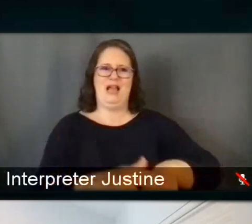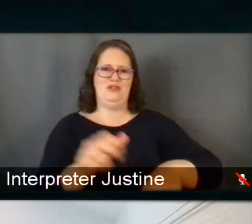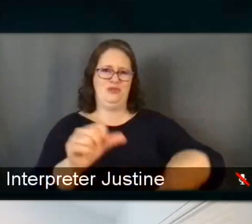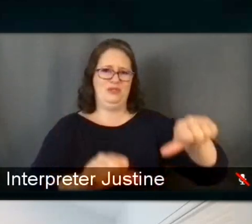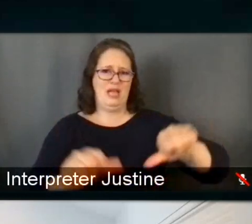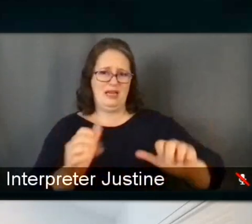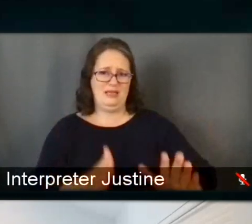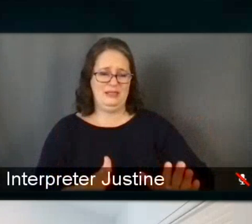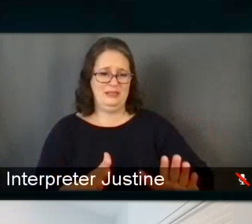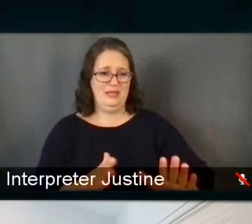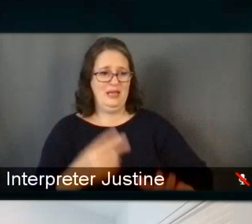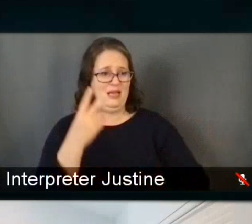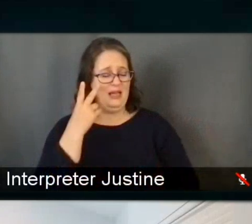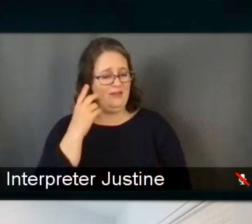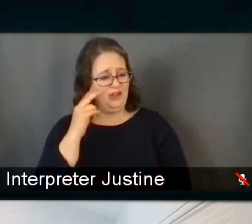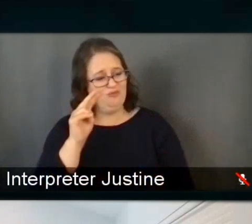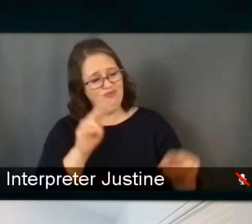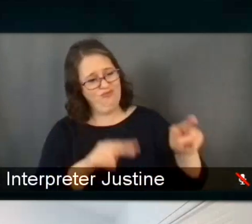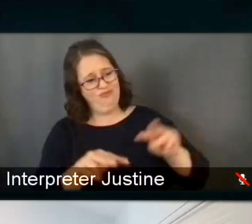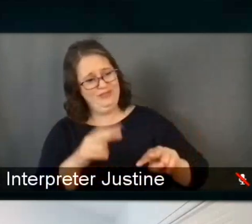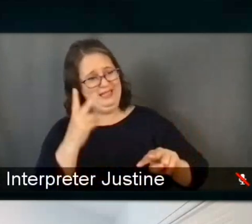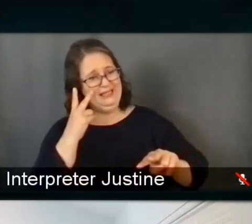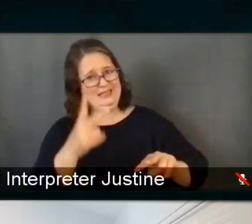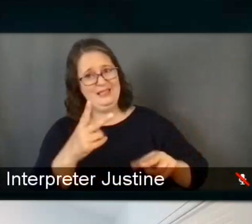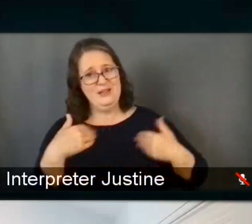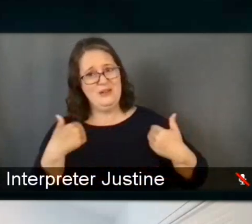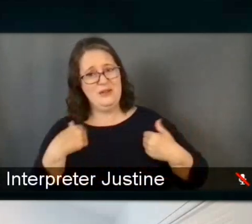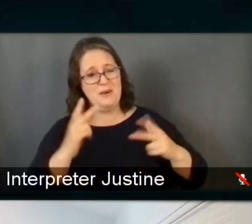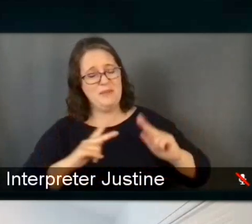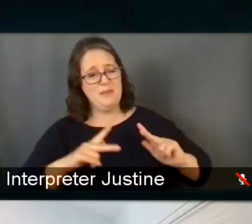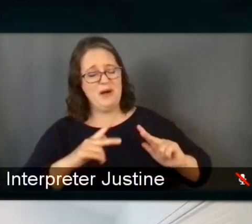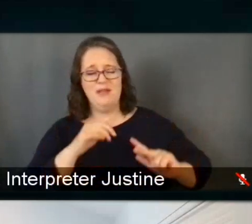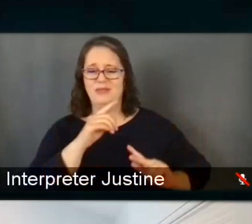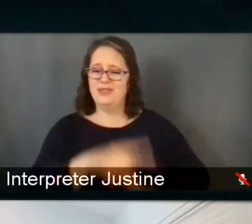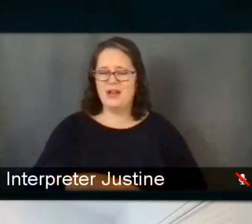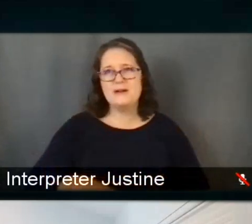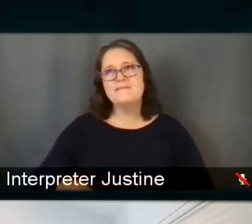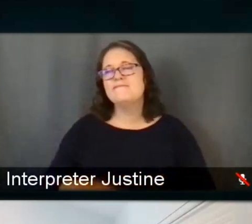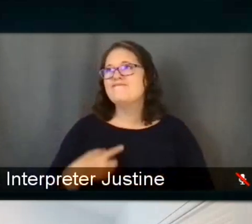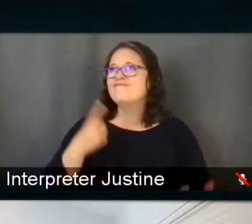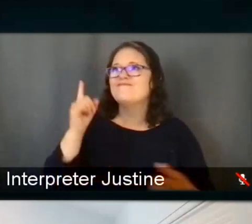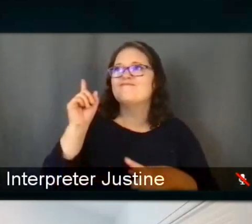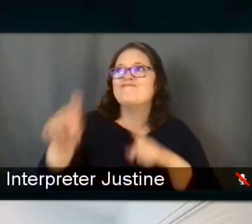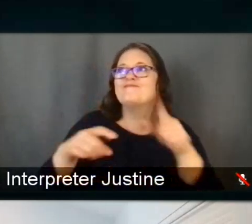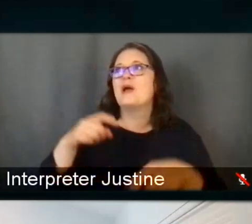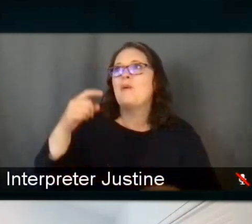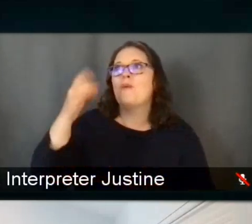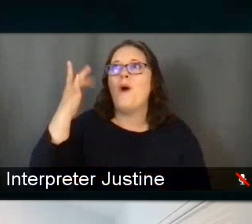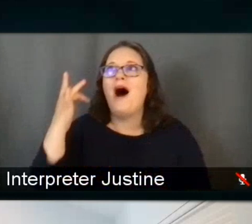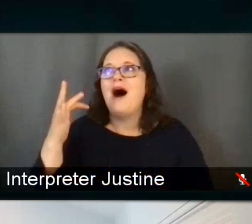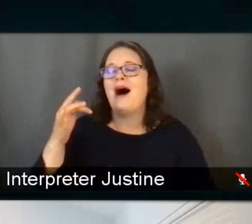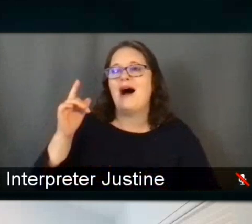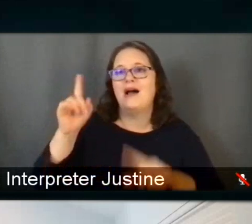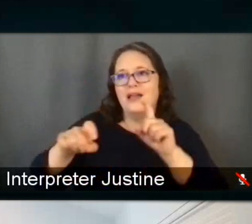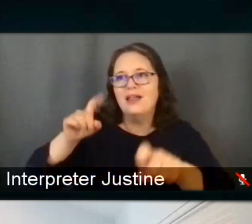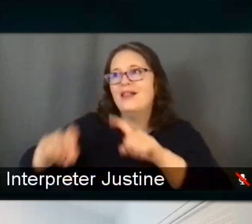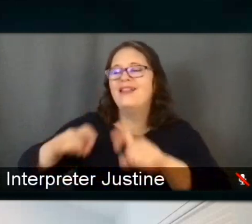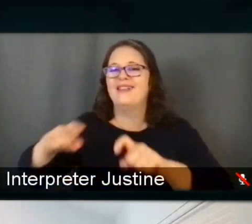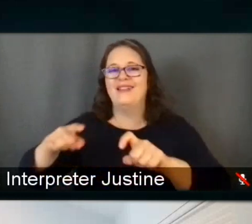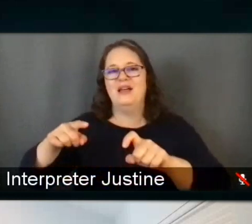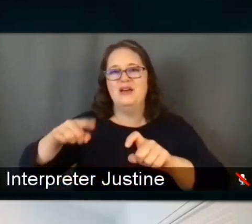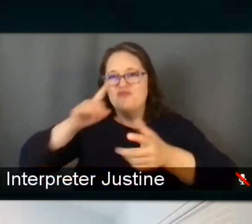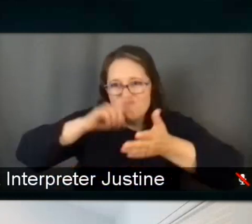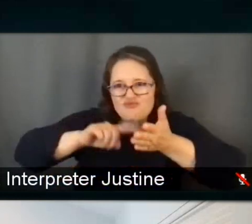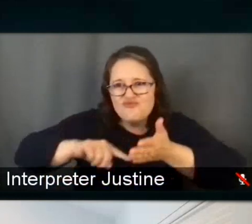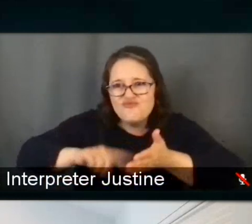knows that they're questioning their world, and they have a lot of insights, and they're asking why. And so it's important to